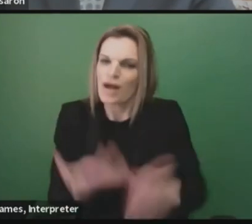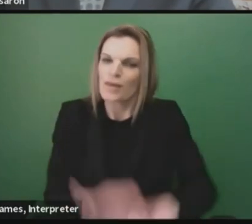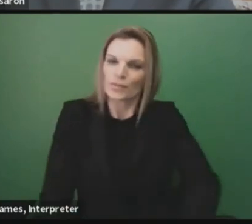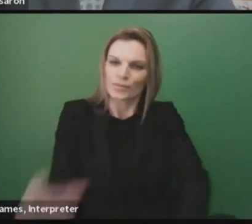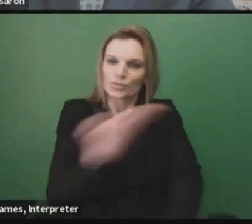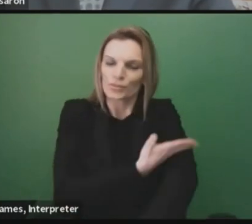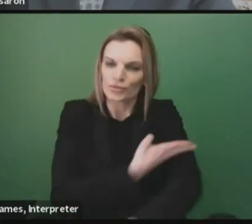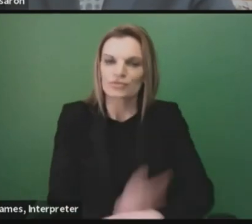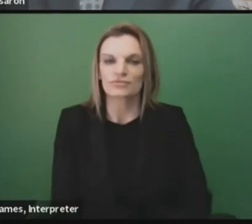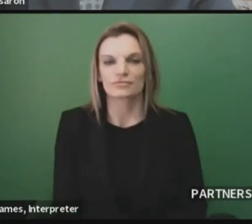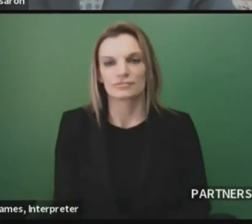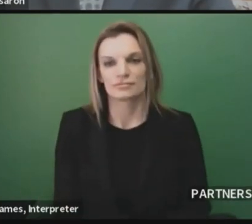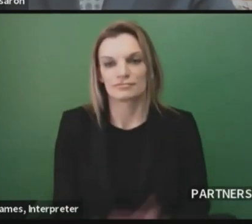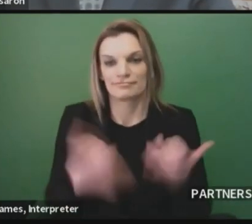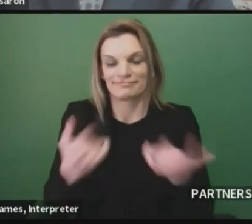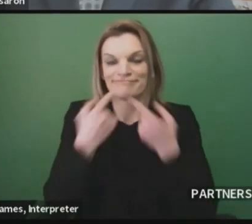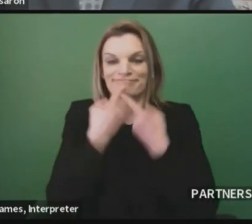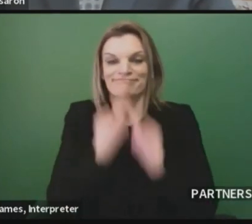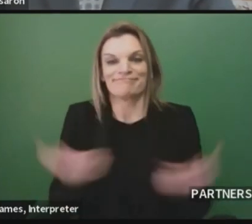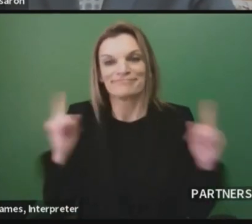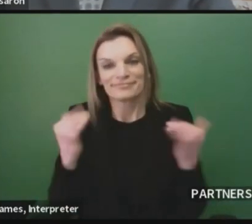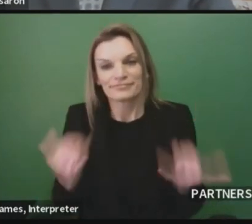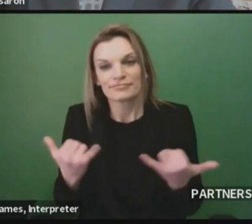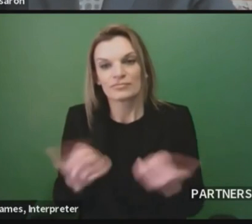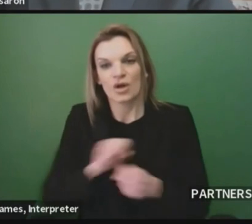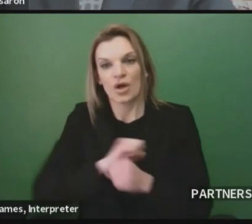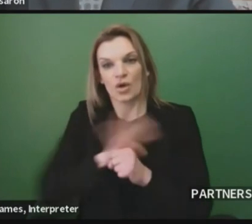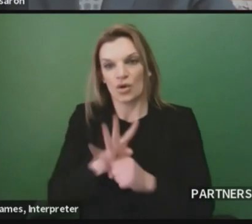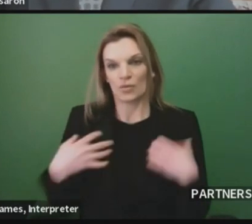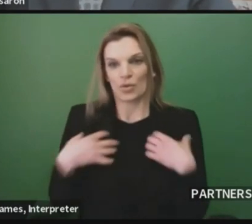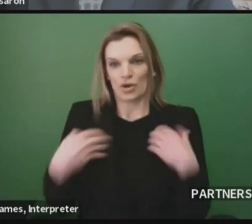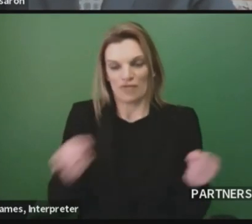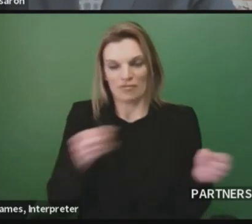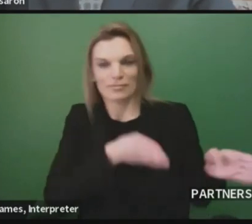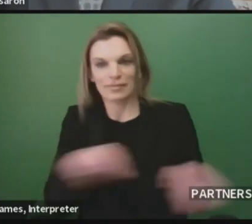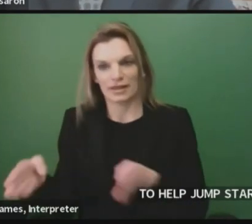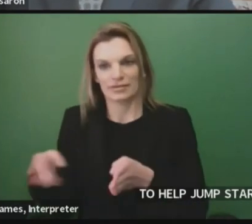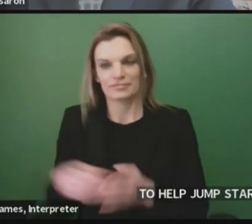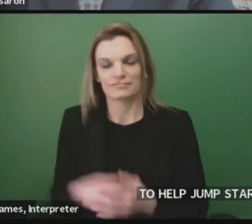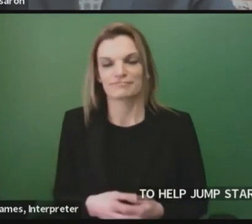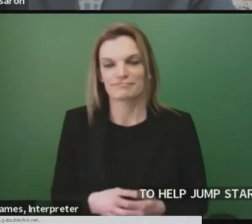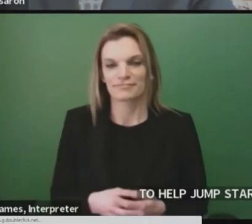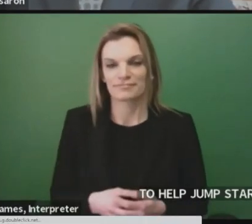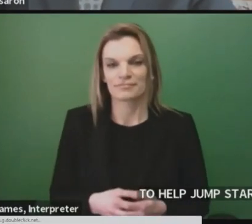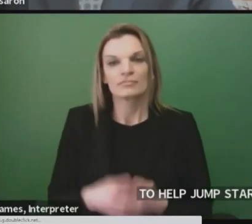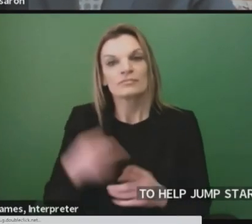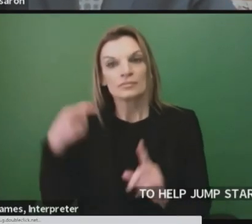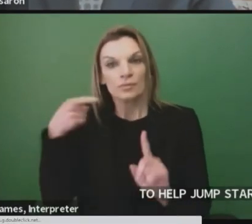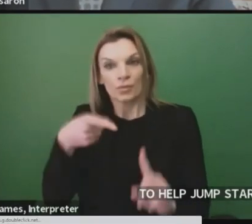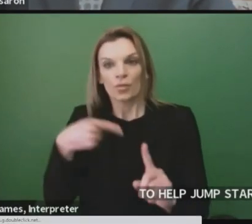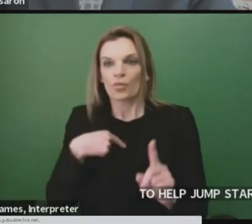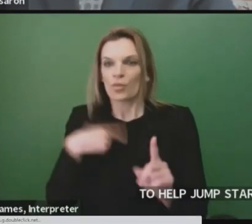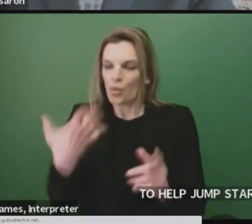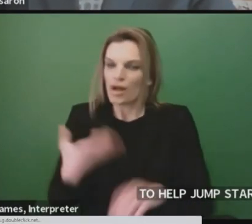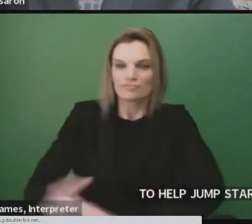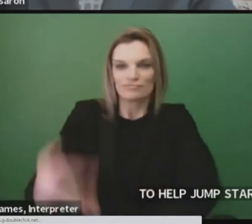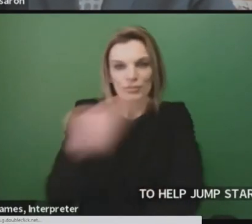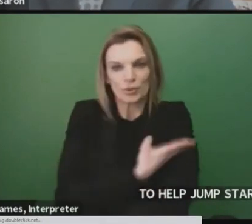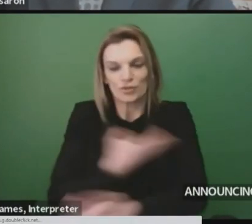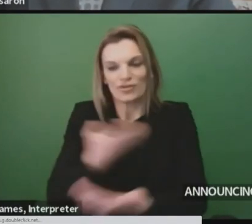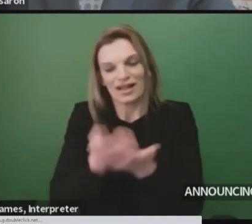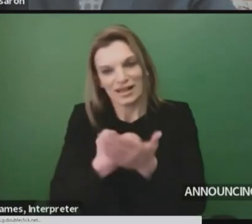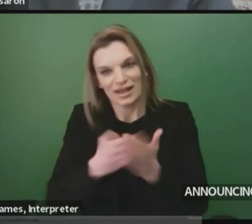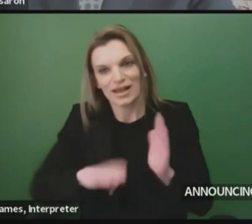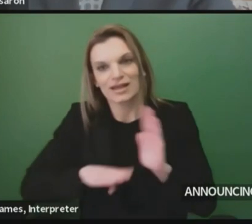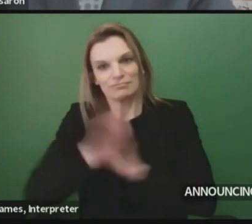my administration is announcing the Michigan COVID Recovery Plan so that we can grow our economy as we work to end the COVID